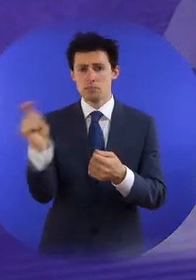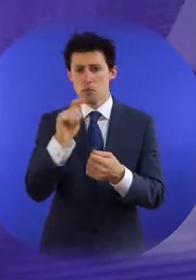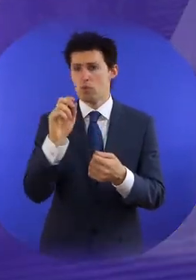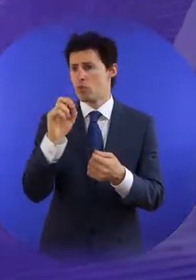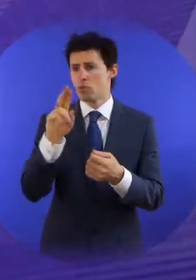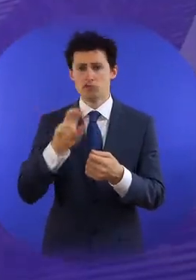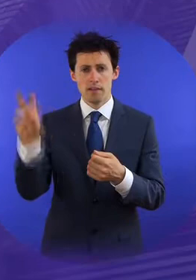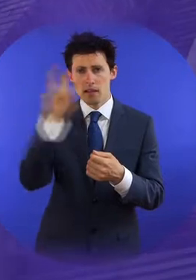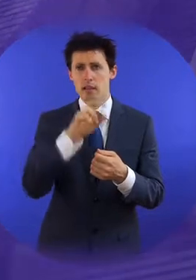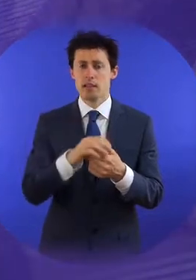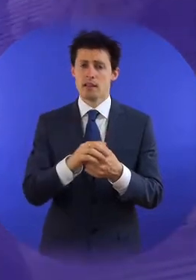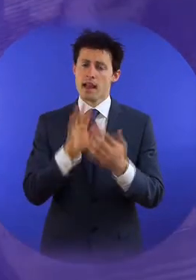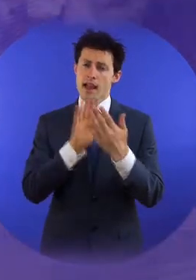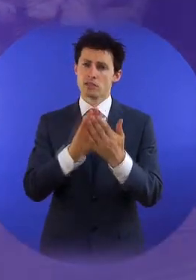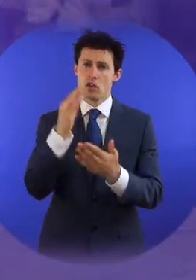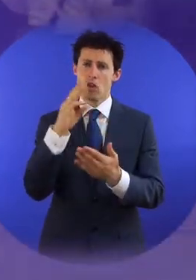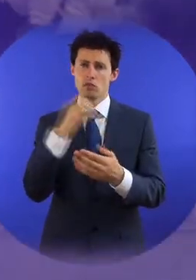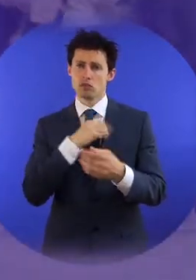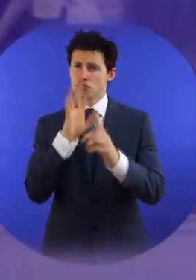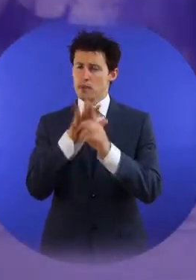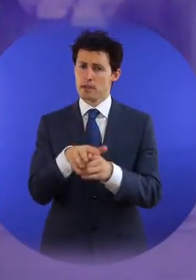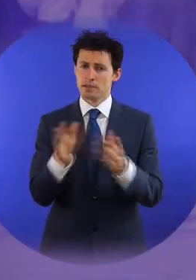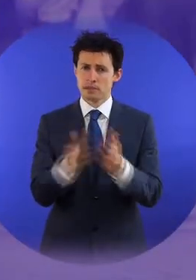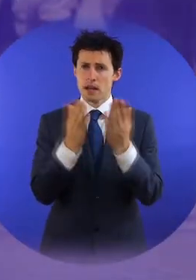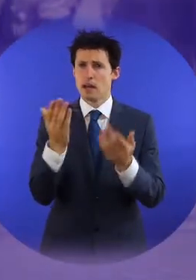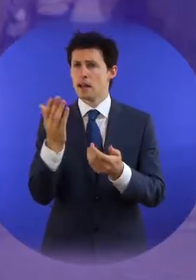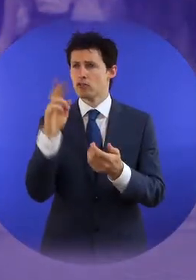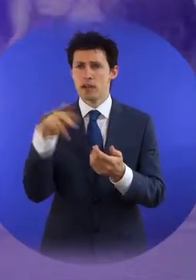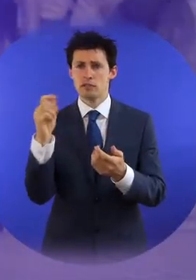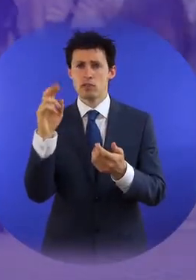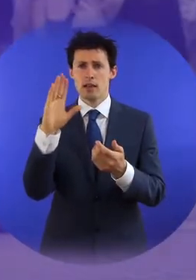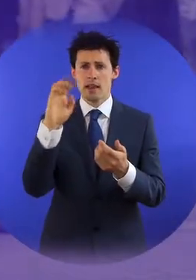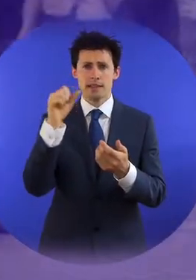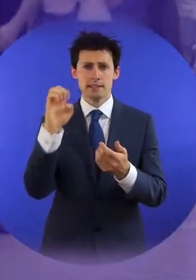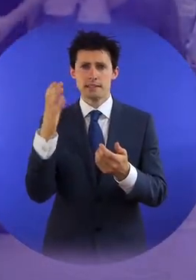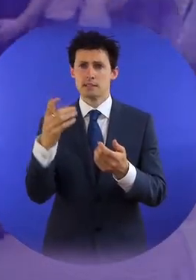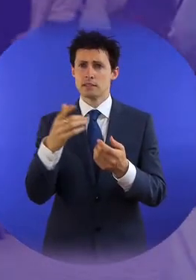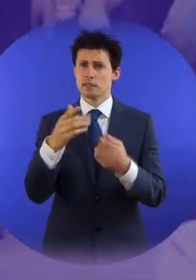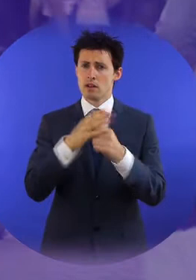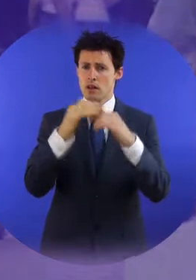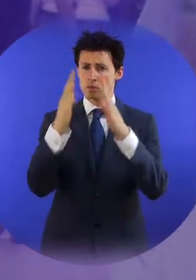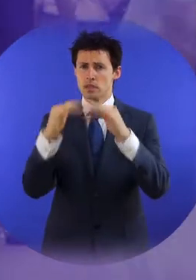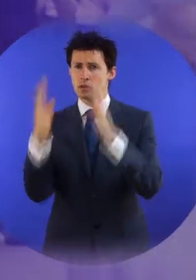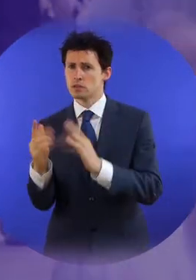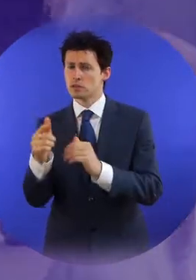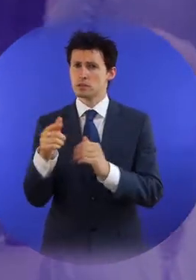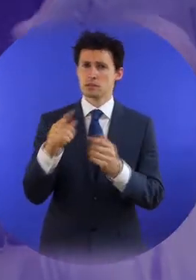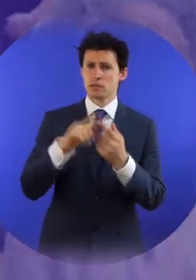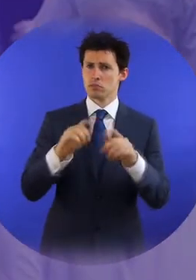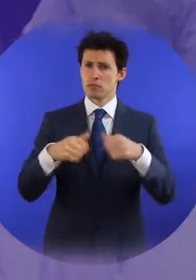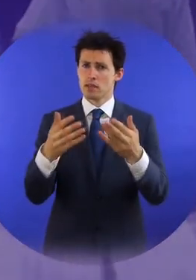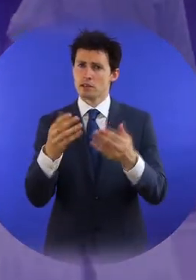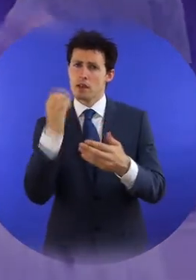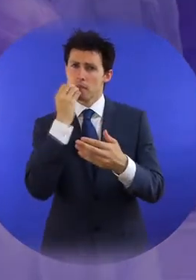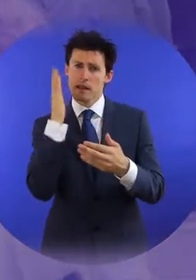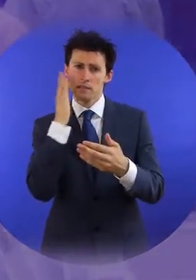For example, access to and the use of any place, apart from a licensed premises which is dealt with in